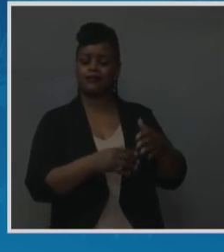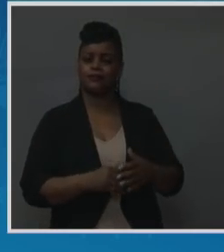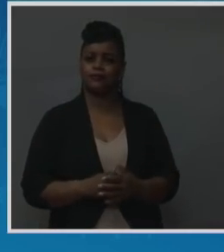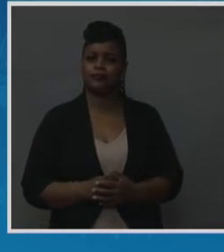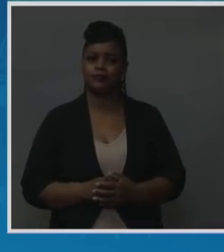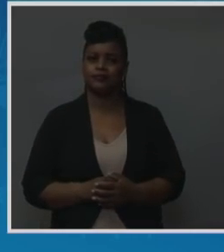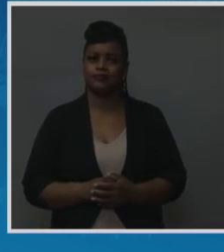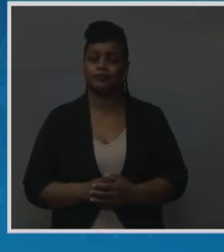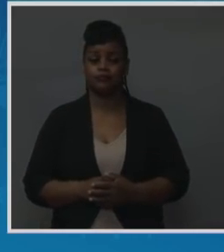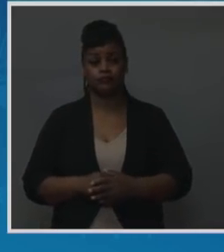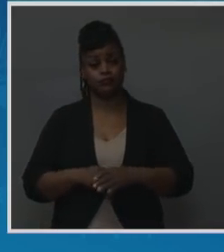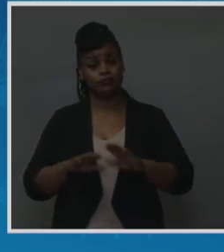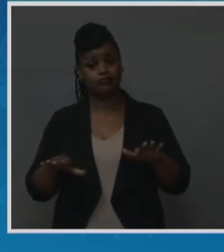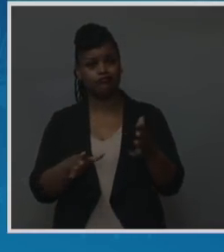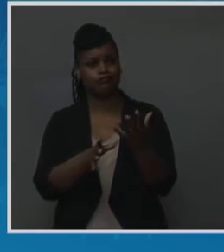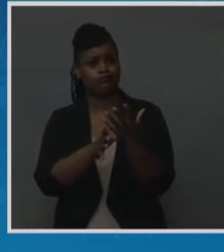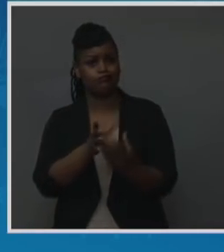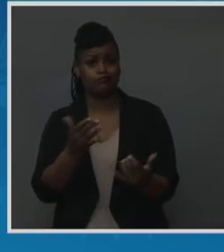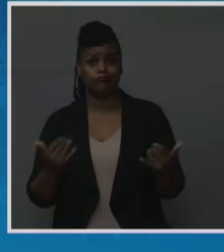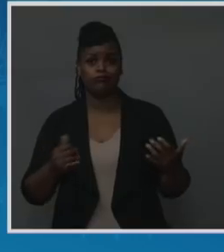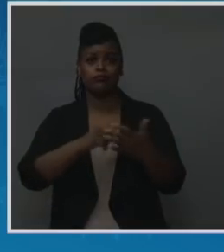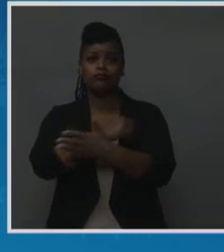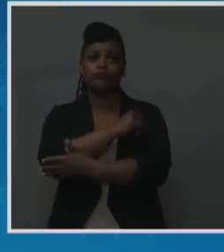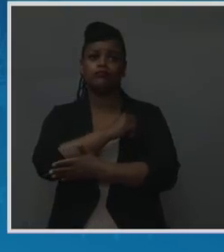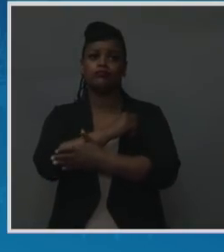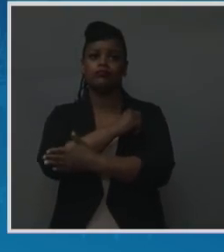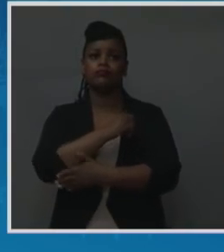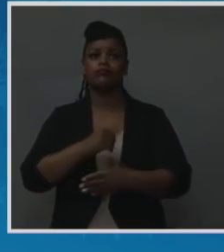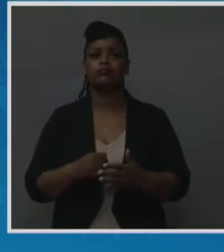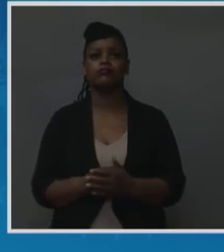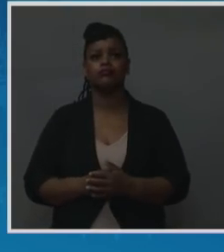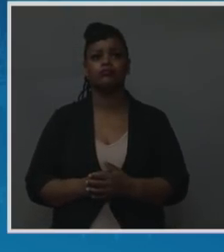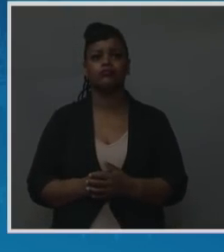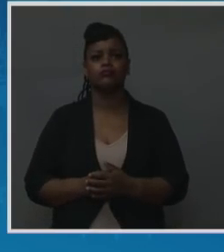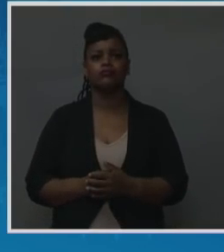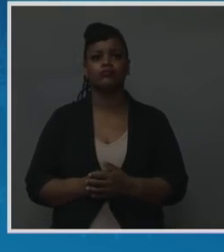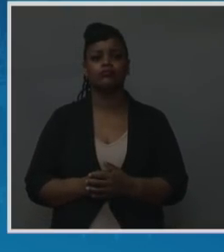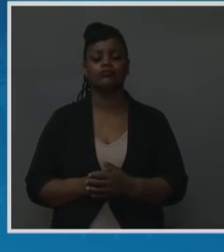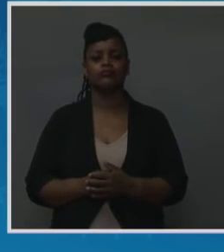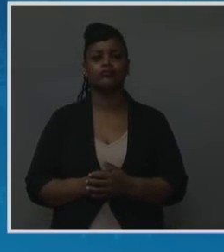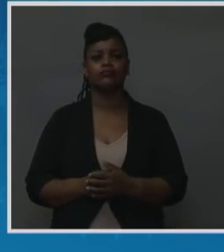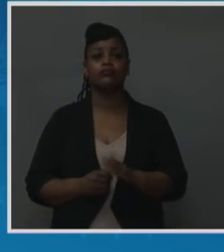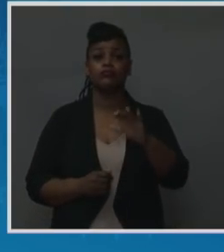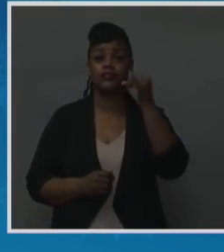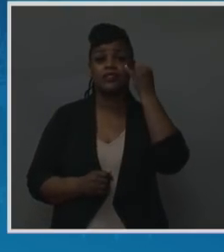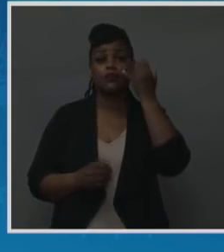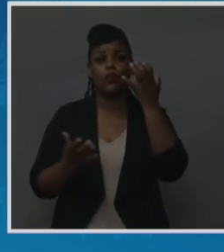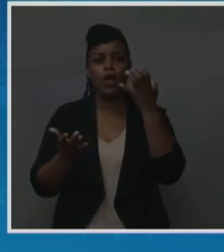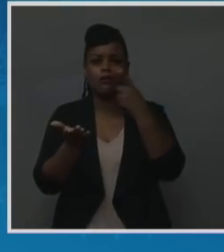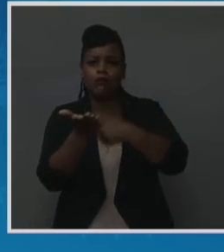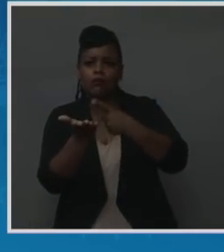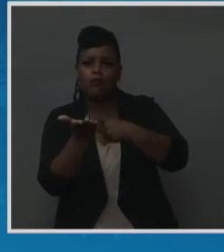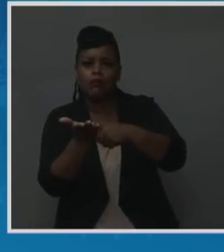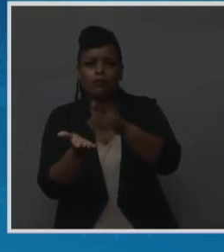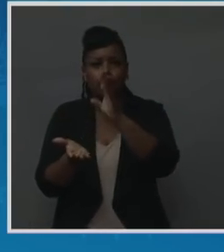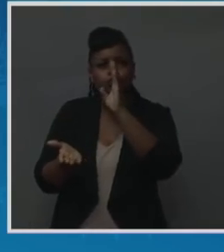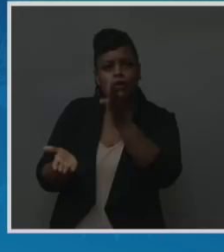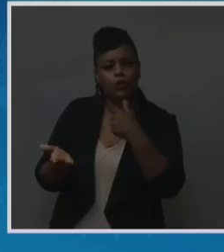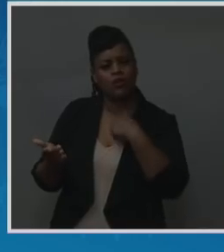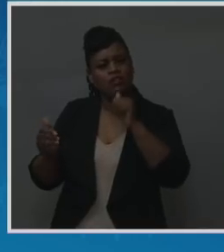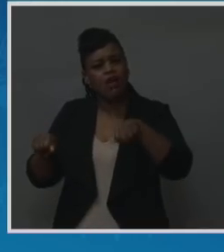in this country. We're here today because we wanted to speak directly, but more importantly, we wanted to hear